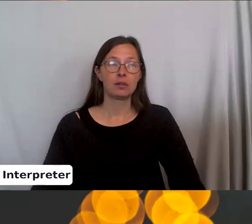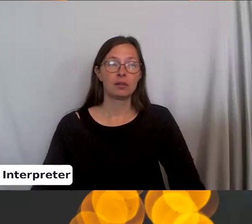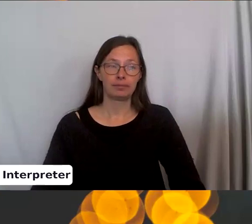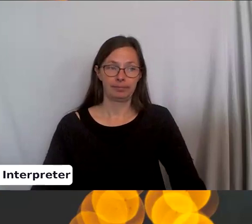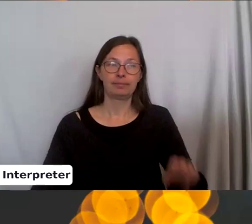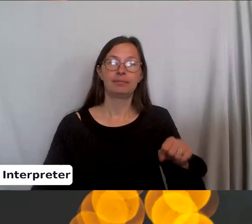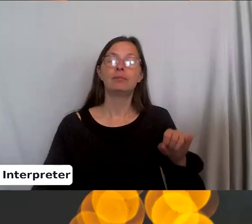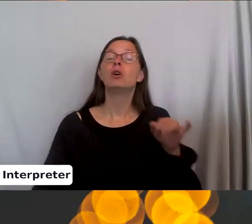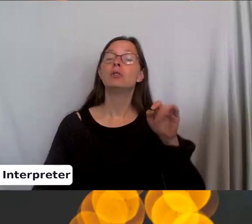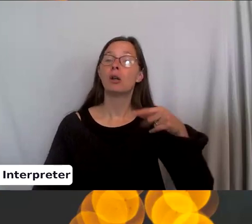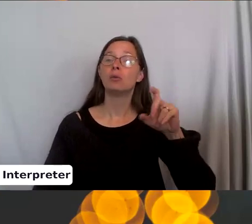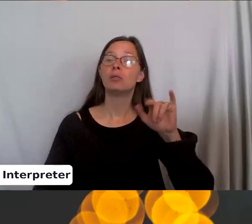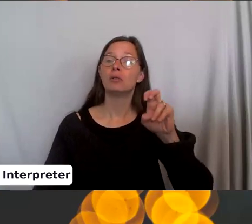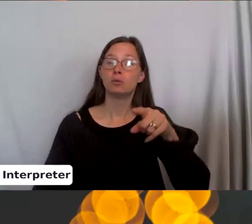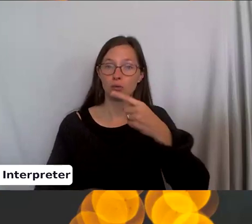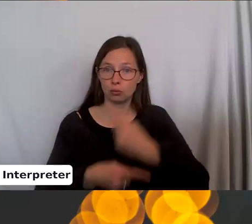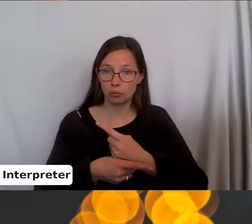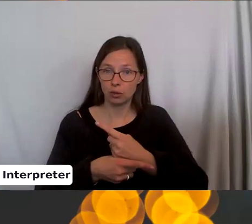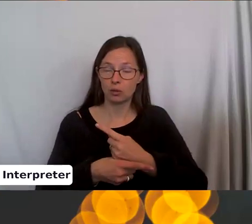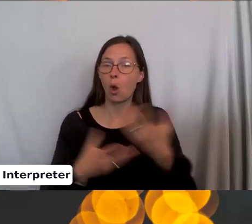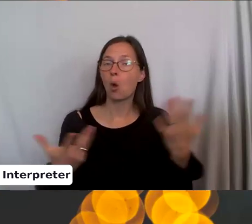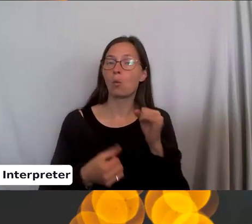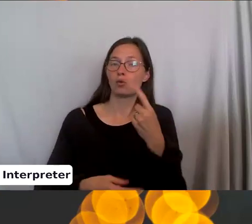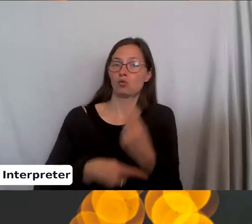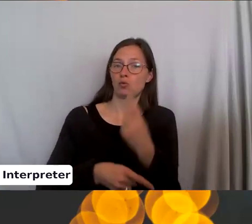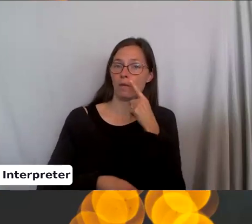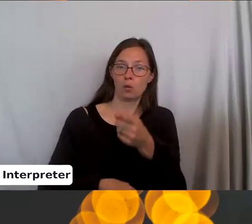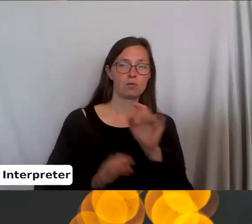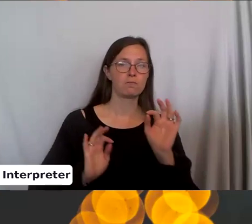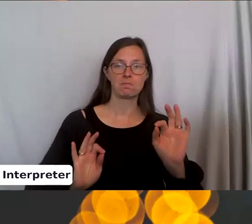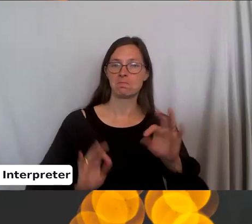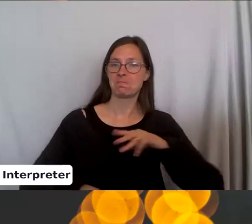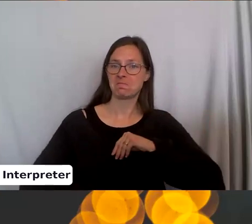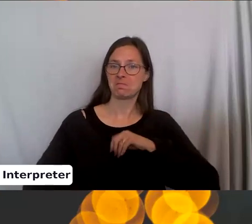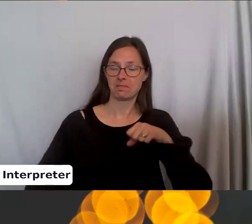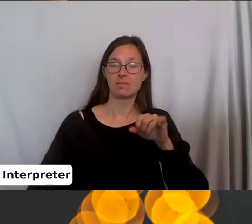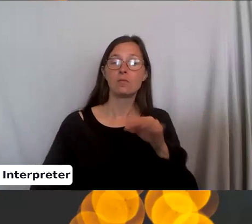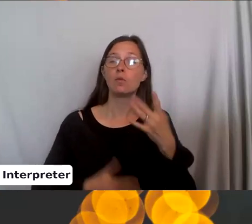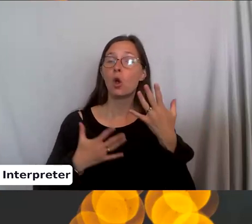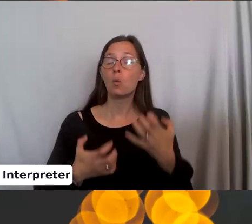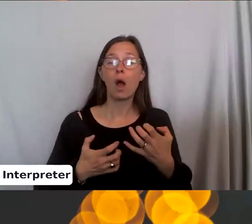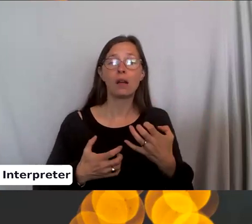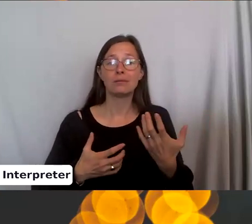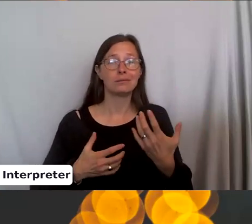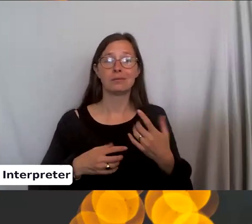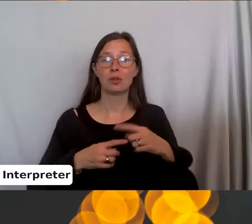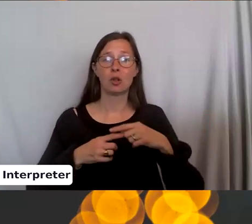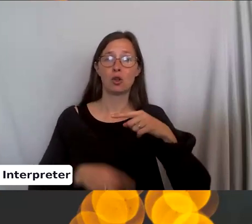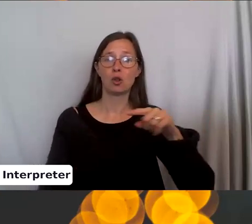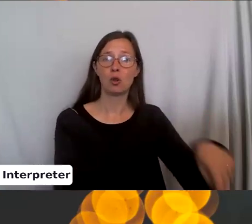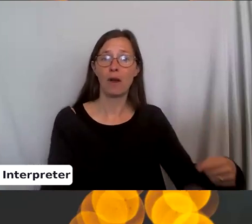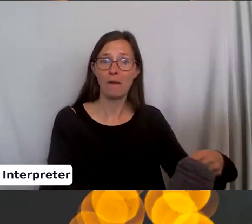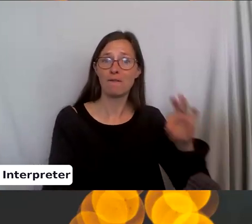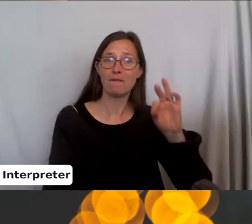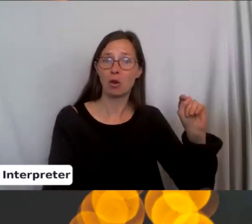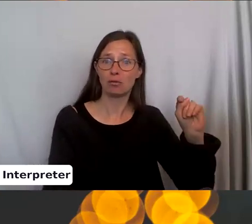Yes, Jacqueline, think you're right. think that whatever works for you, if you want to loop it around your foot, whatever